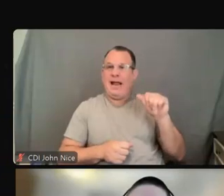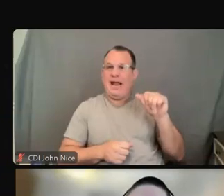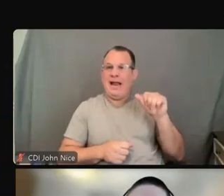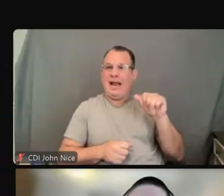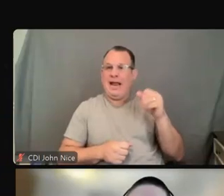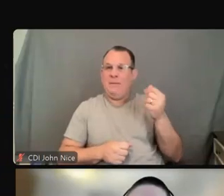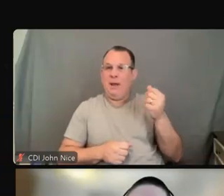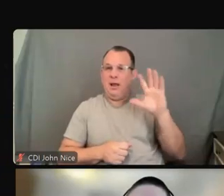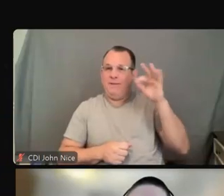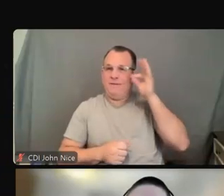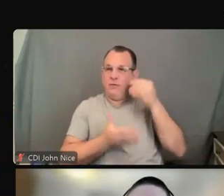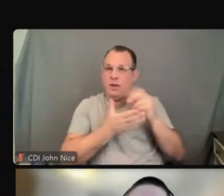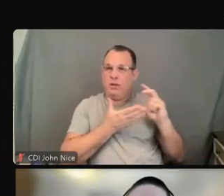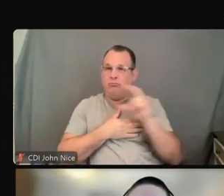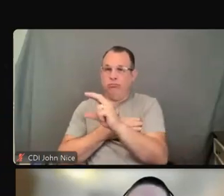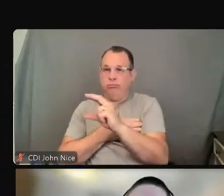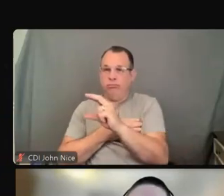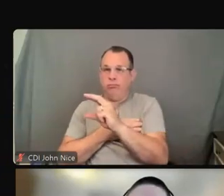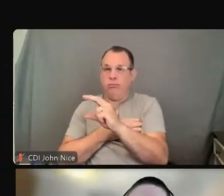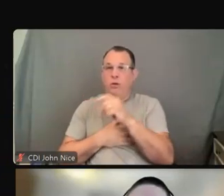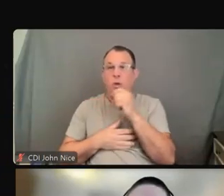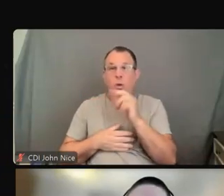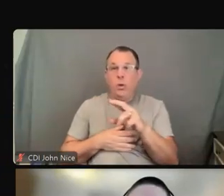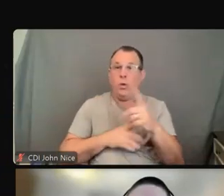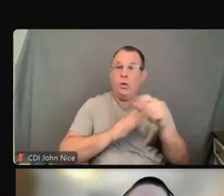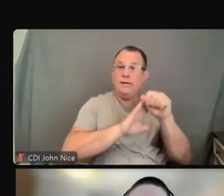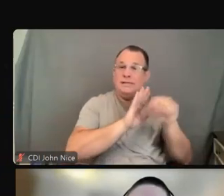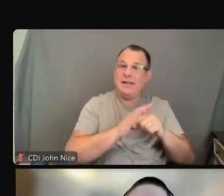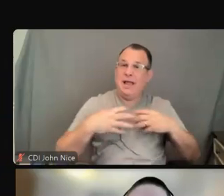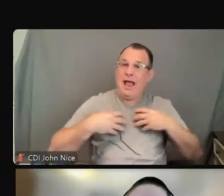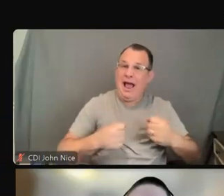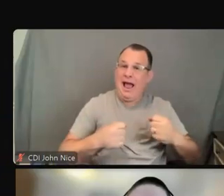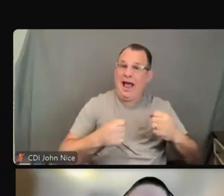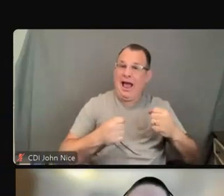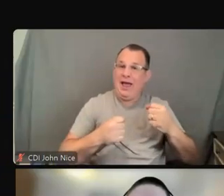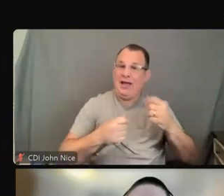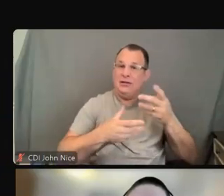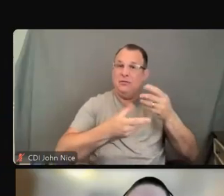exchange, health insurance exchanges or run by HHS.